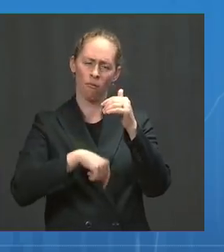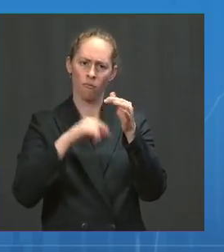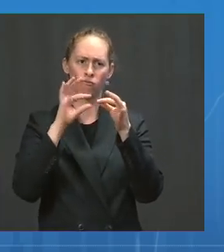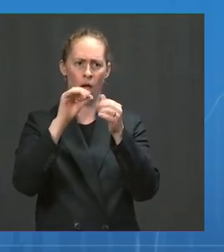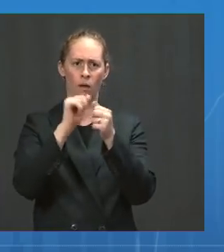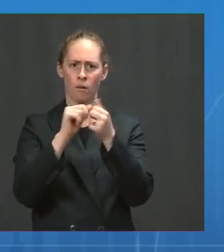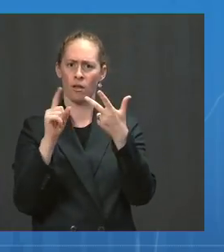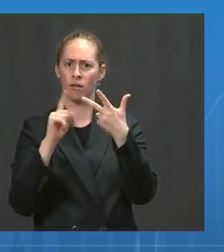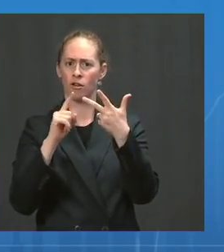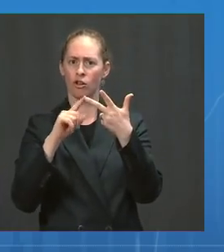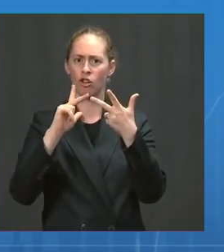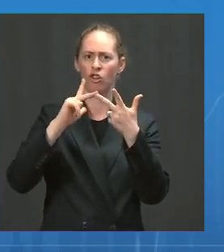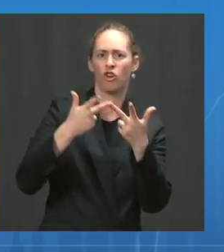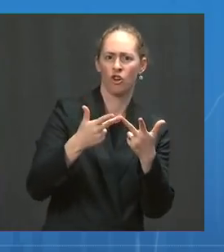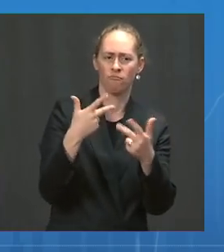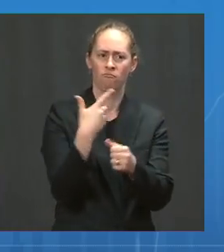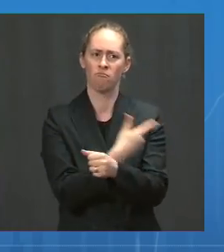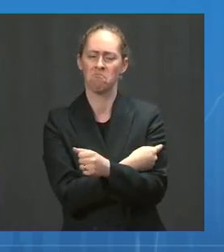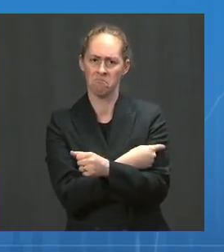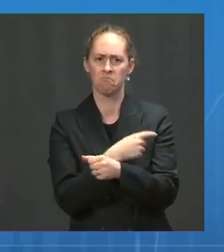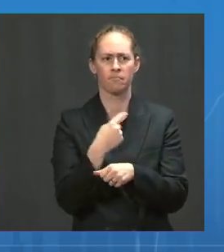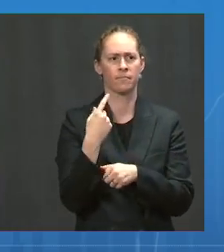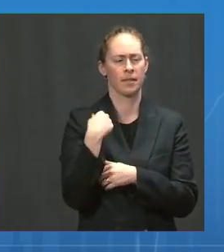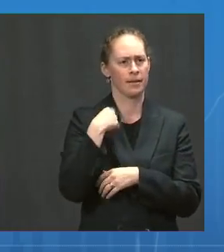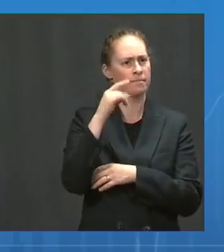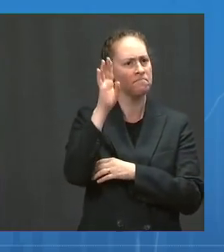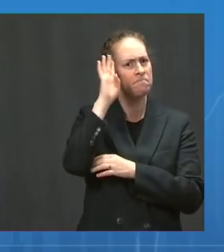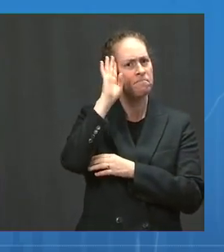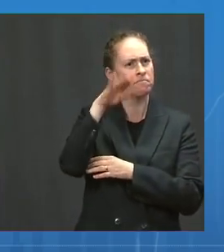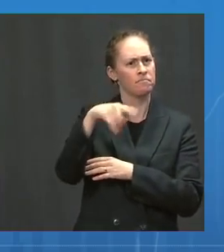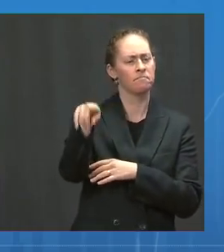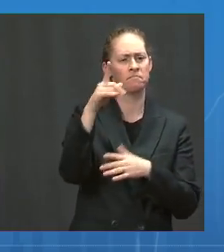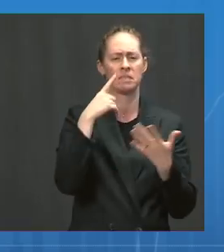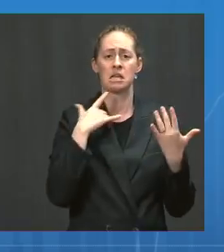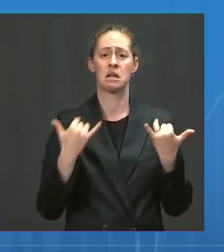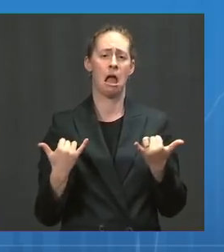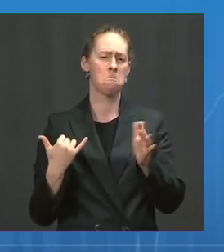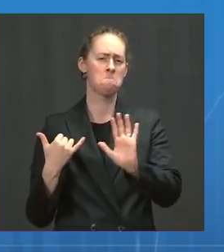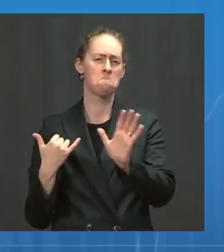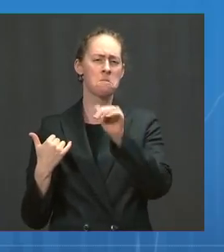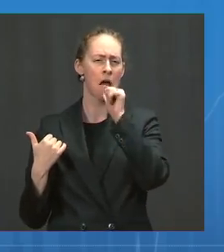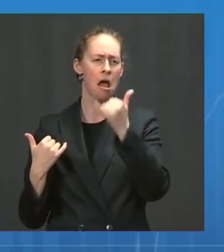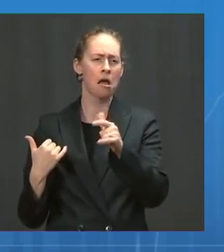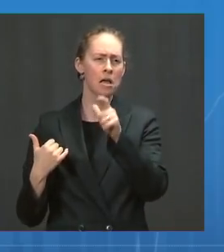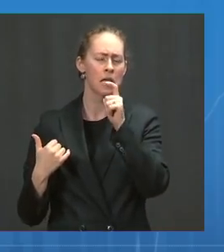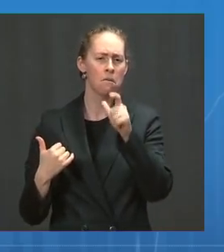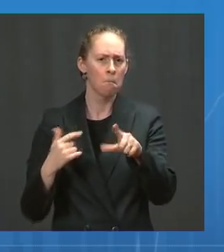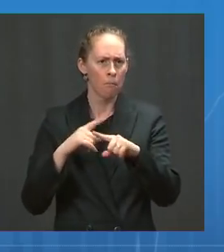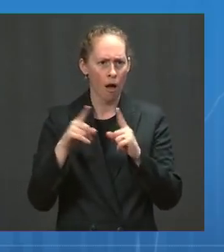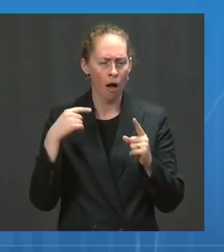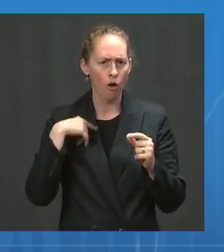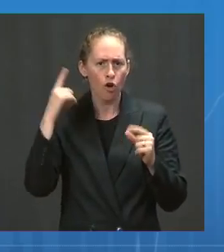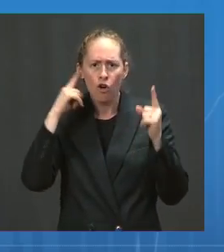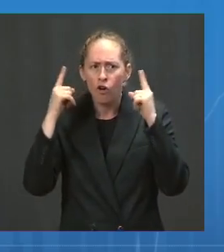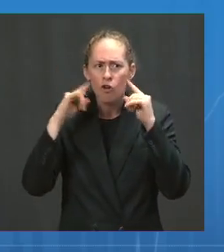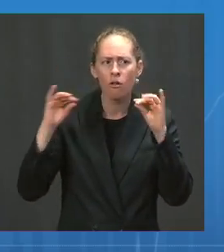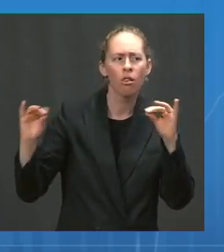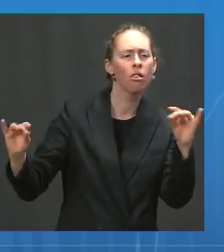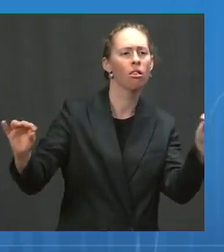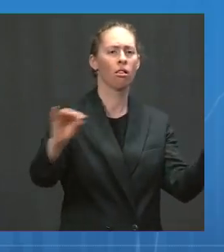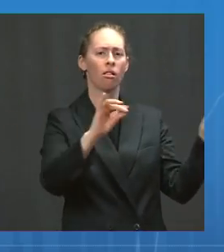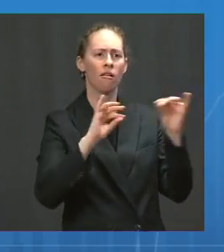said, and other officials have also said that they're not needed now. I've heard some commentary, suggesting that among